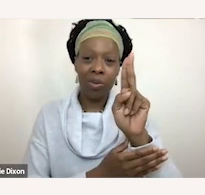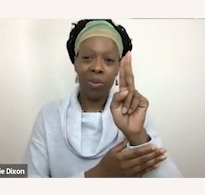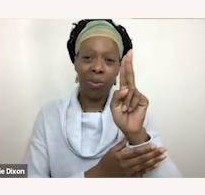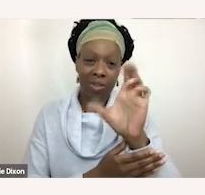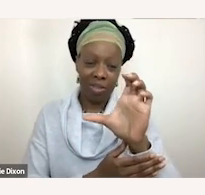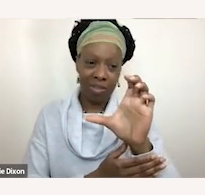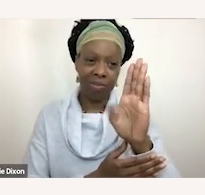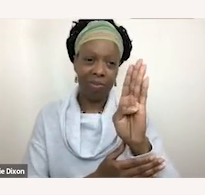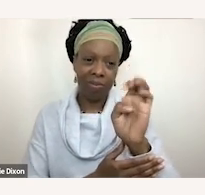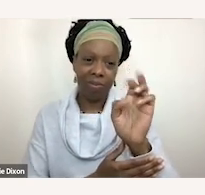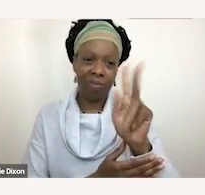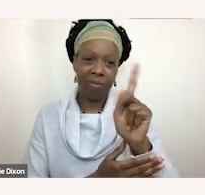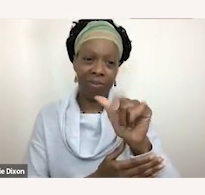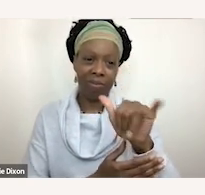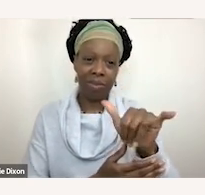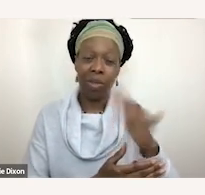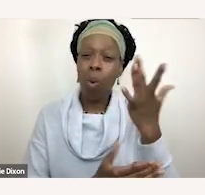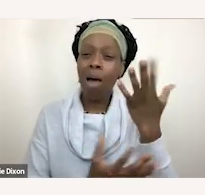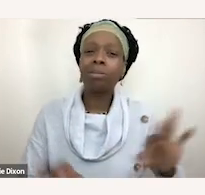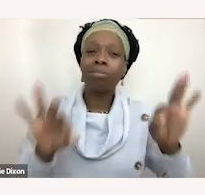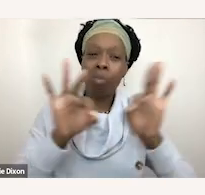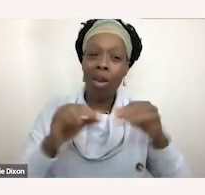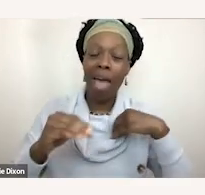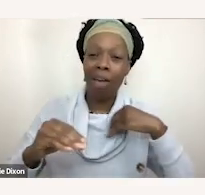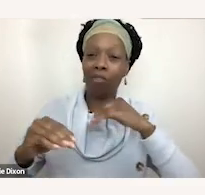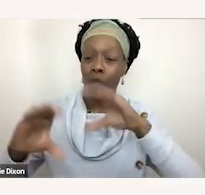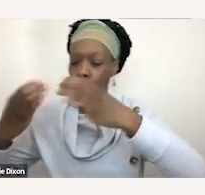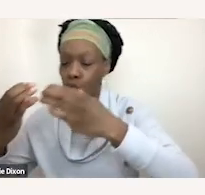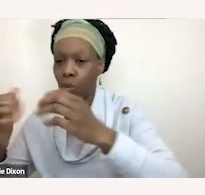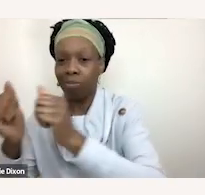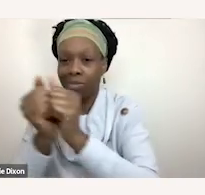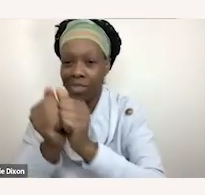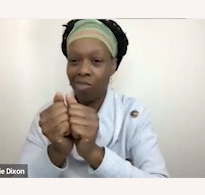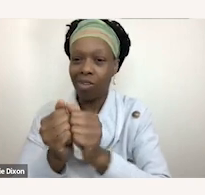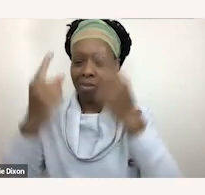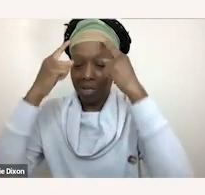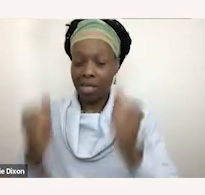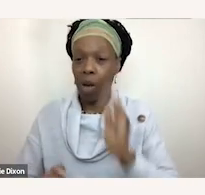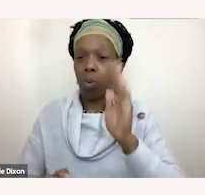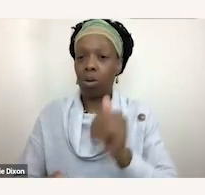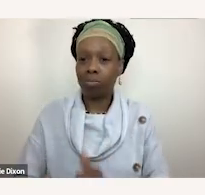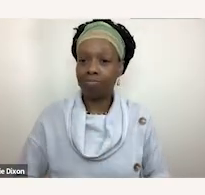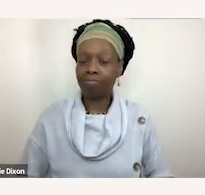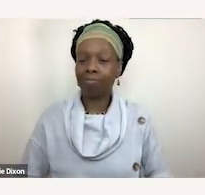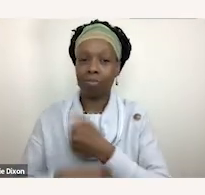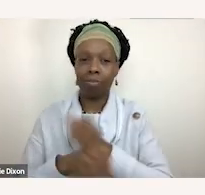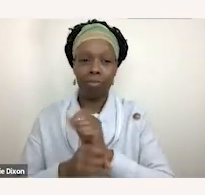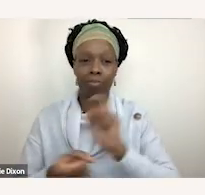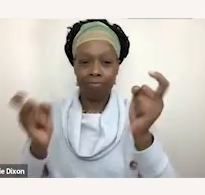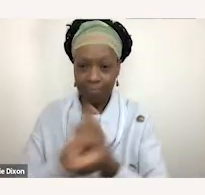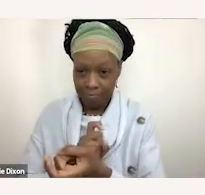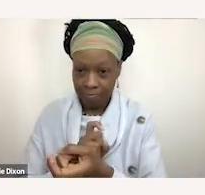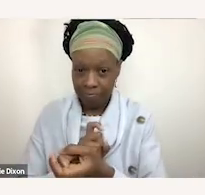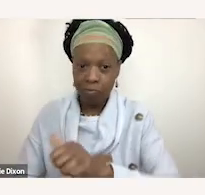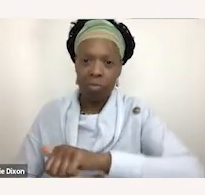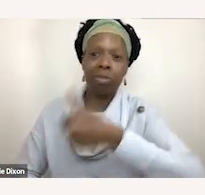student body that was saying all right we're going to stand up and make change the other places where this sort of really happened as well is is places